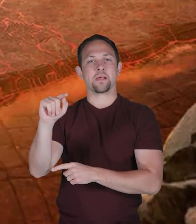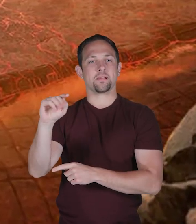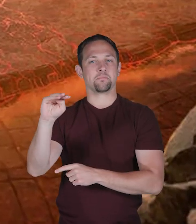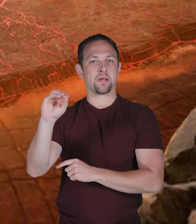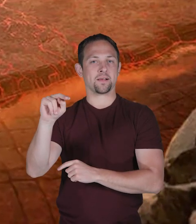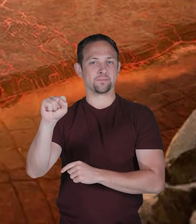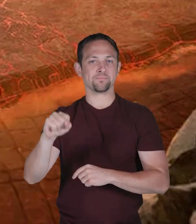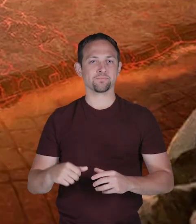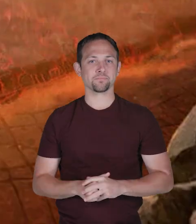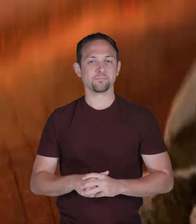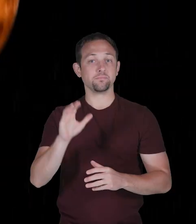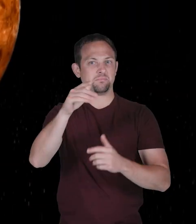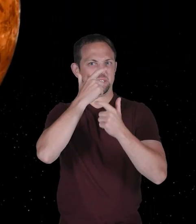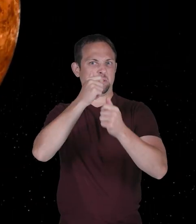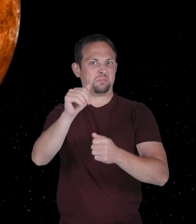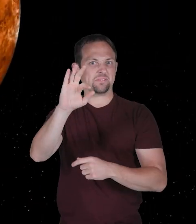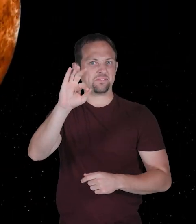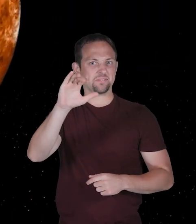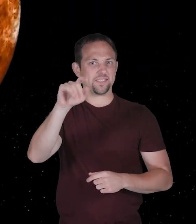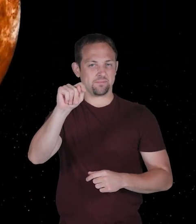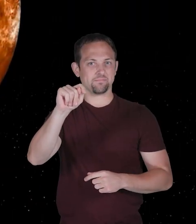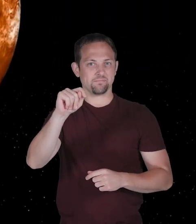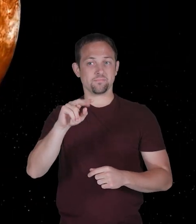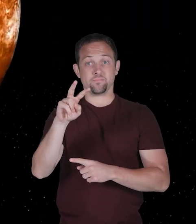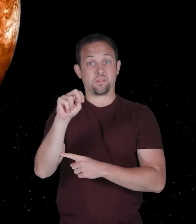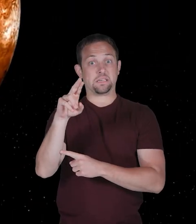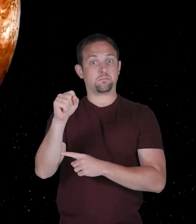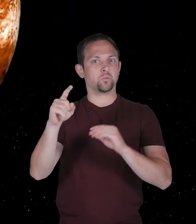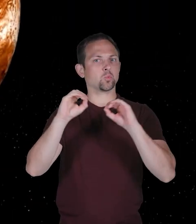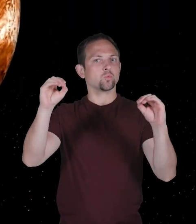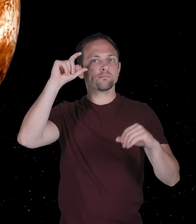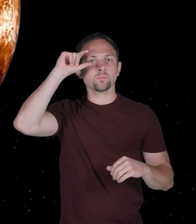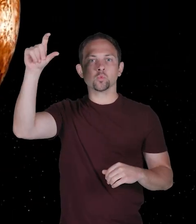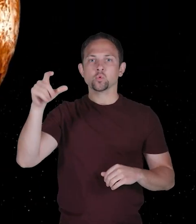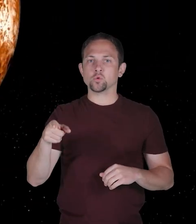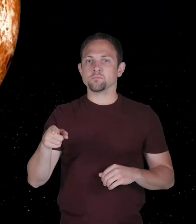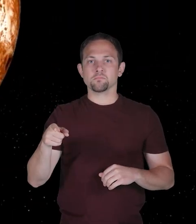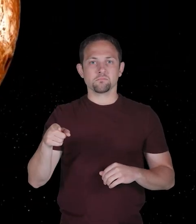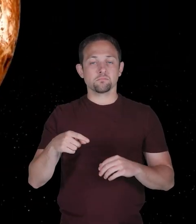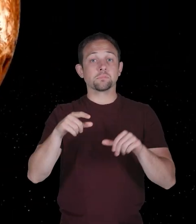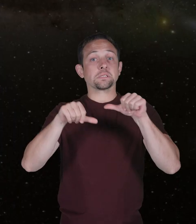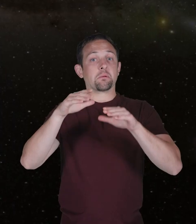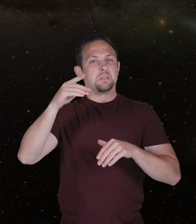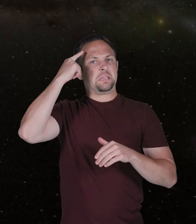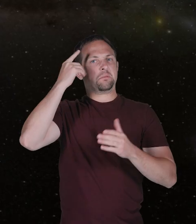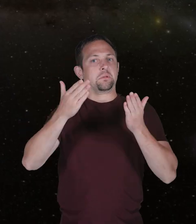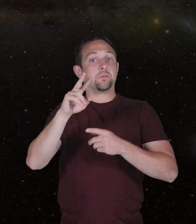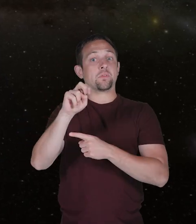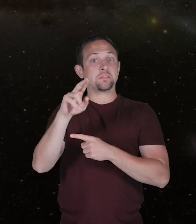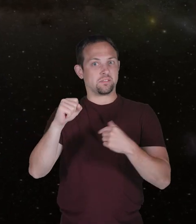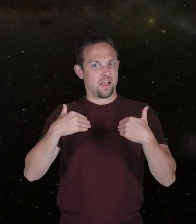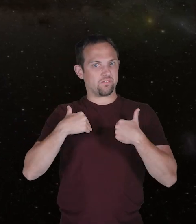Maat Mons. Here is an interesting fact. Venus has no moons. Some